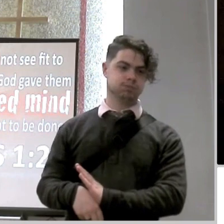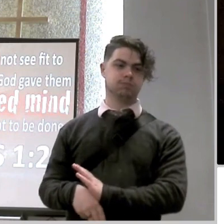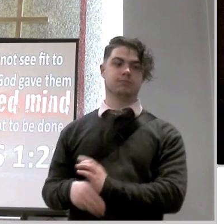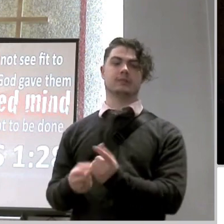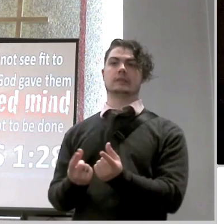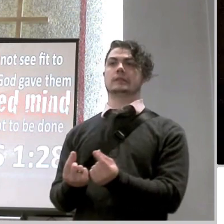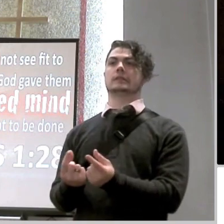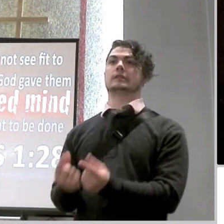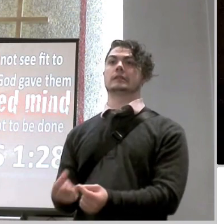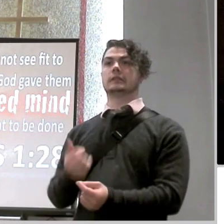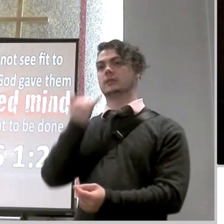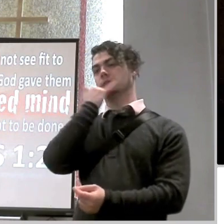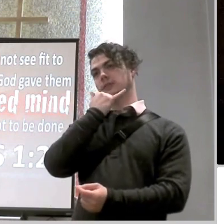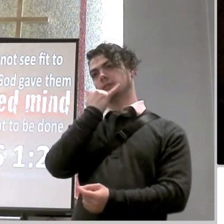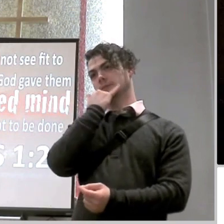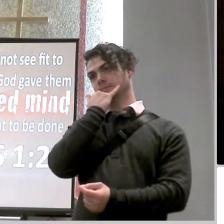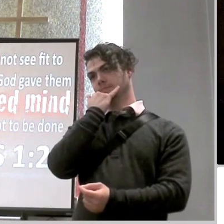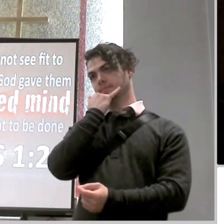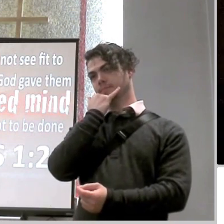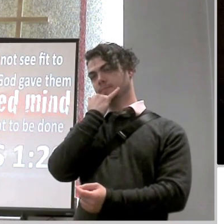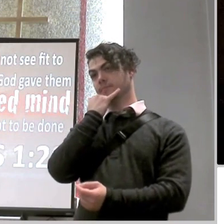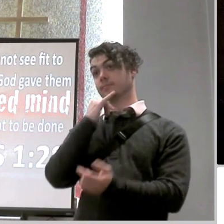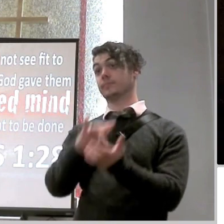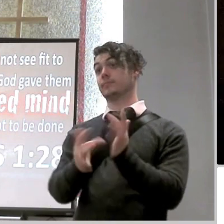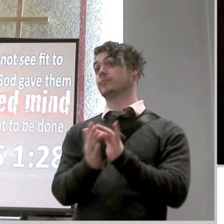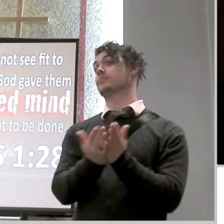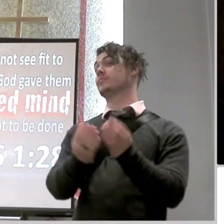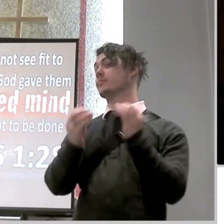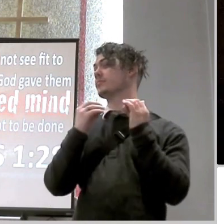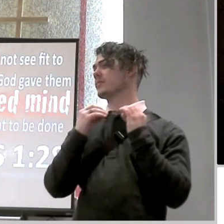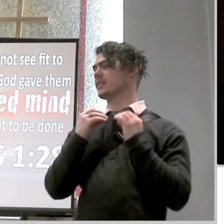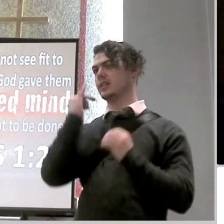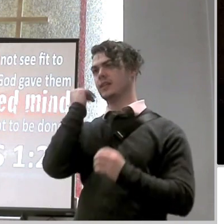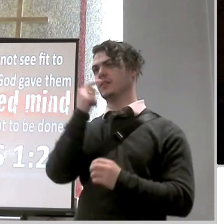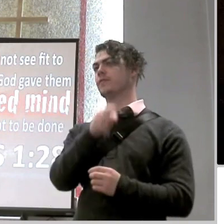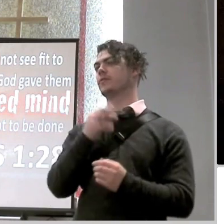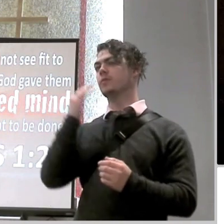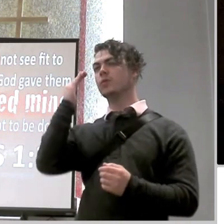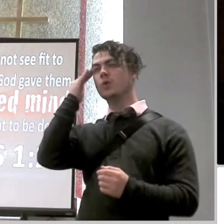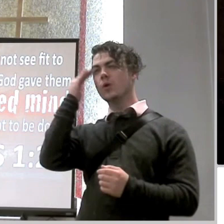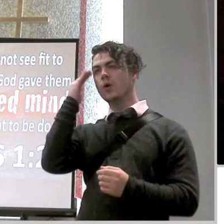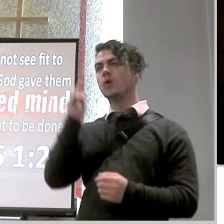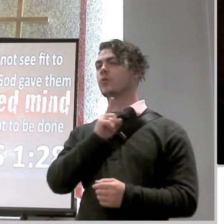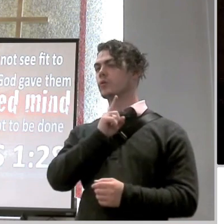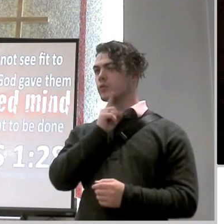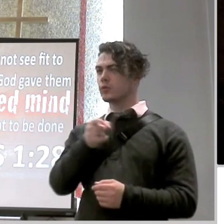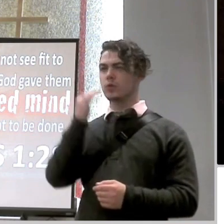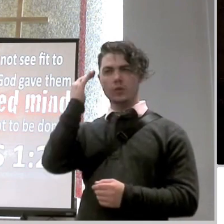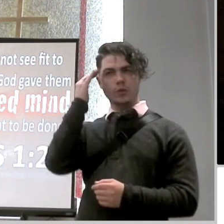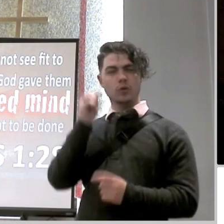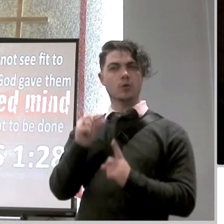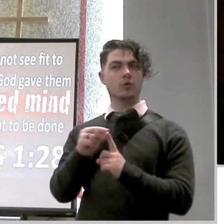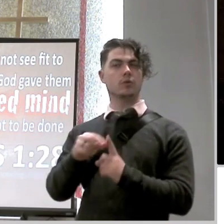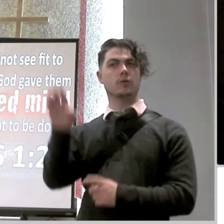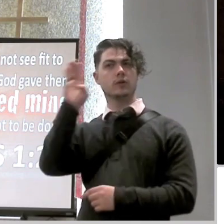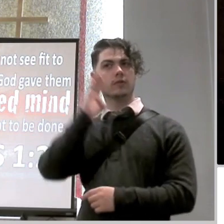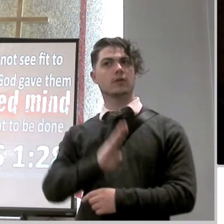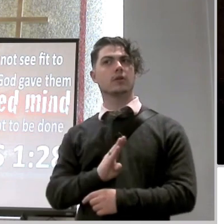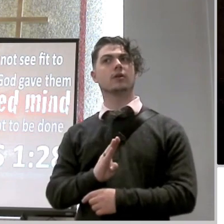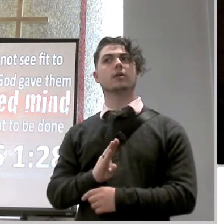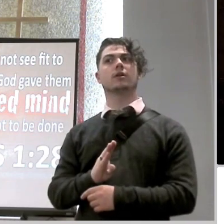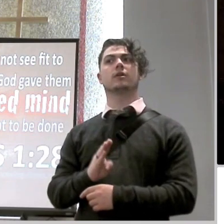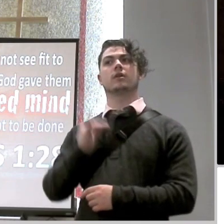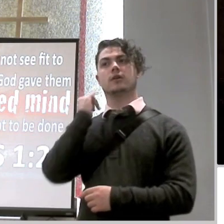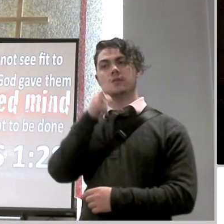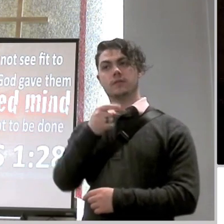essentially the bible teaches us here when we come into a knowledge of the truth when we come into a knowledge of the word of god when we understand the